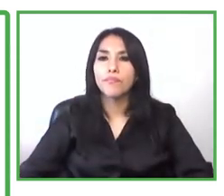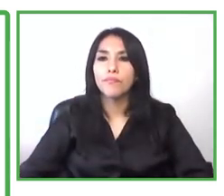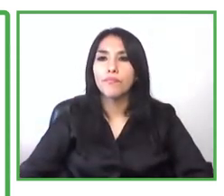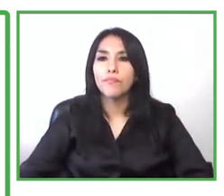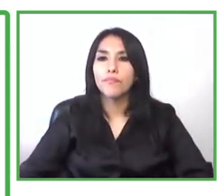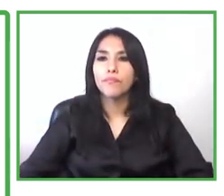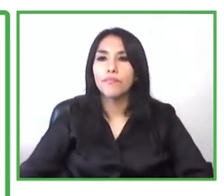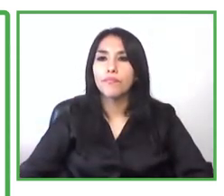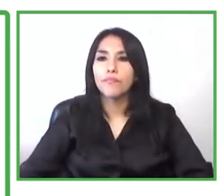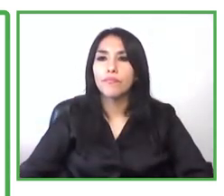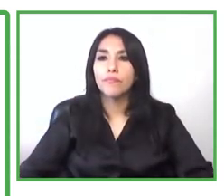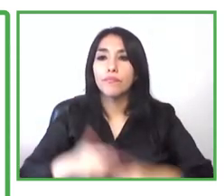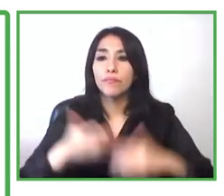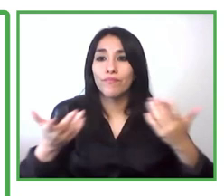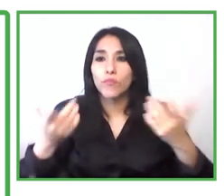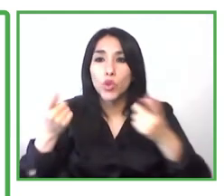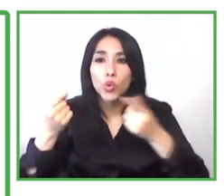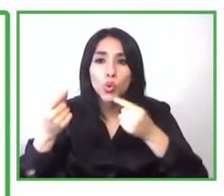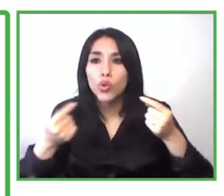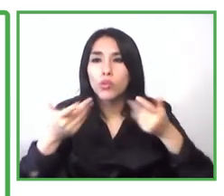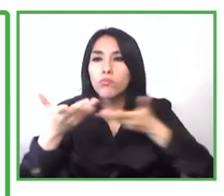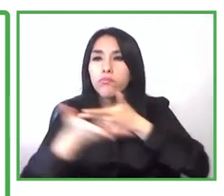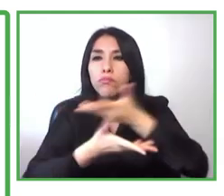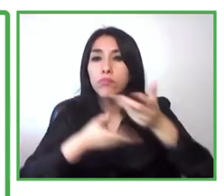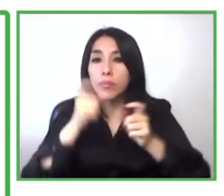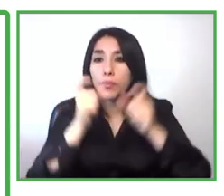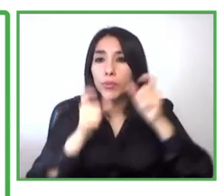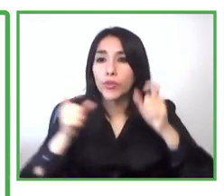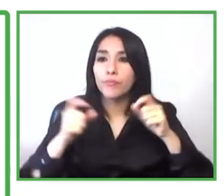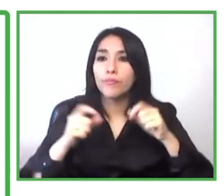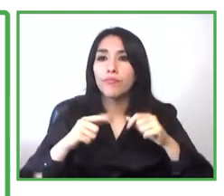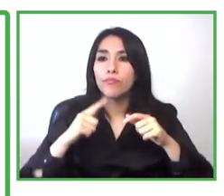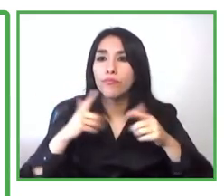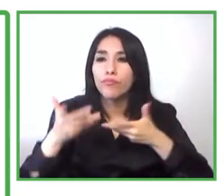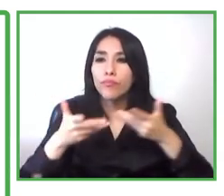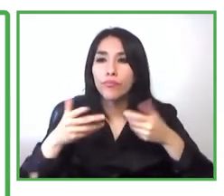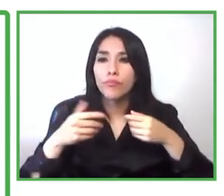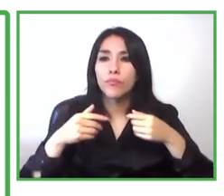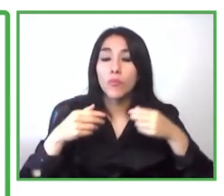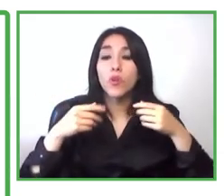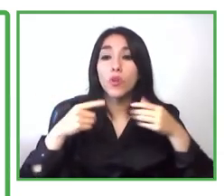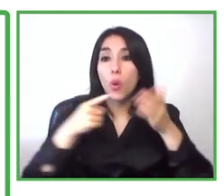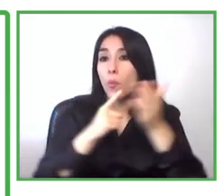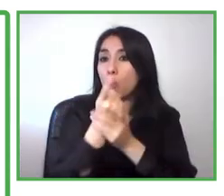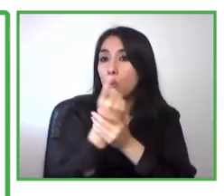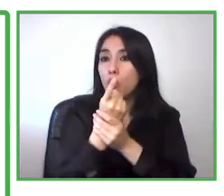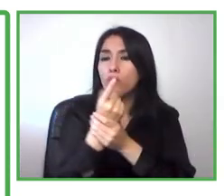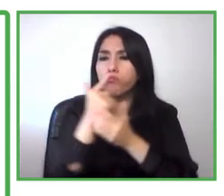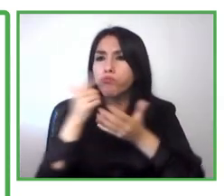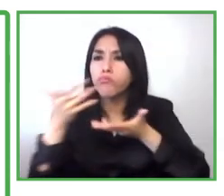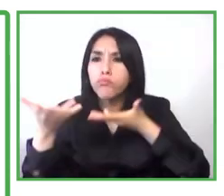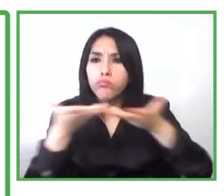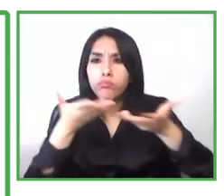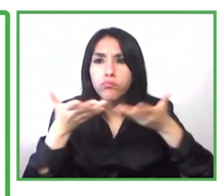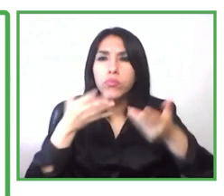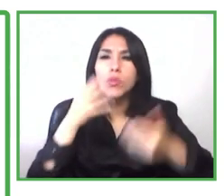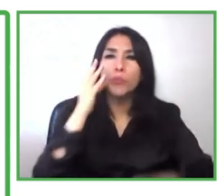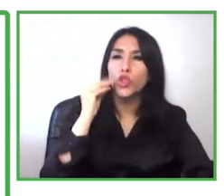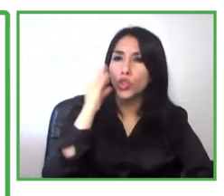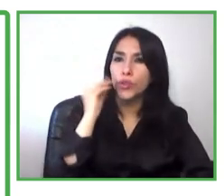experience share how they are doing think and also receive support from other experts